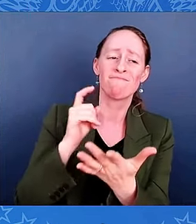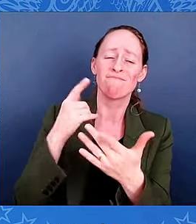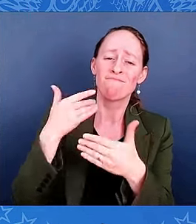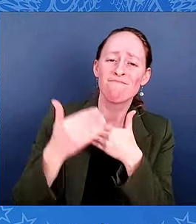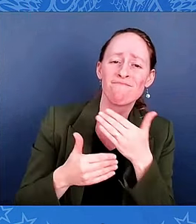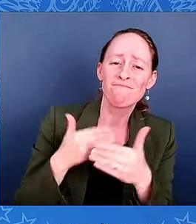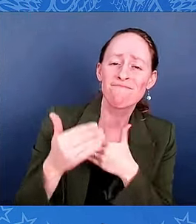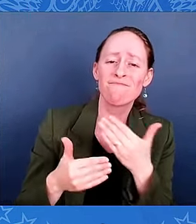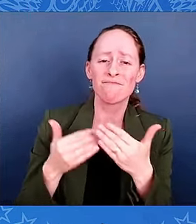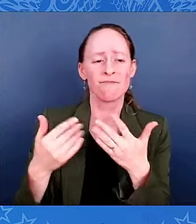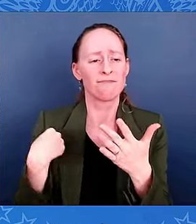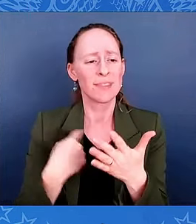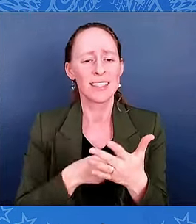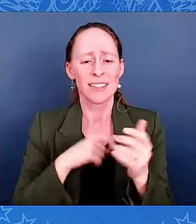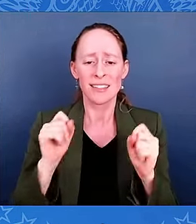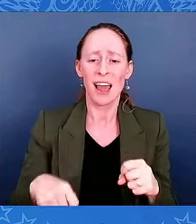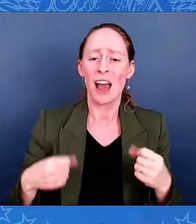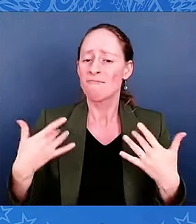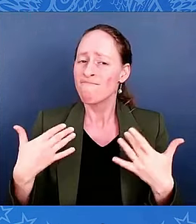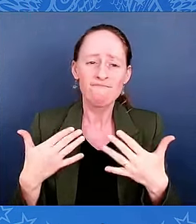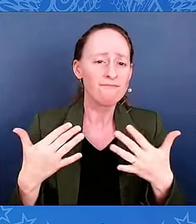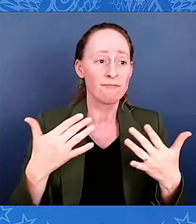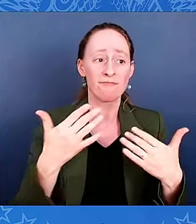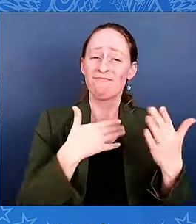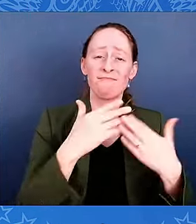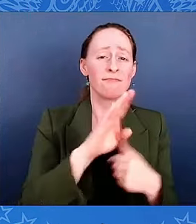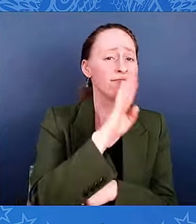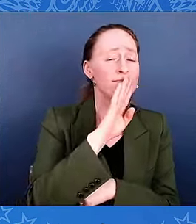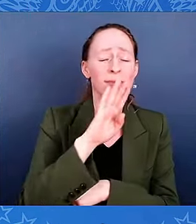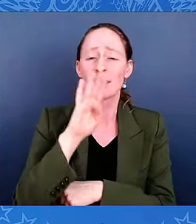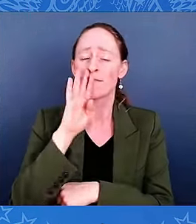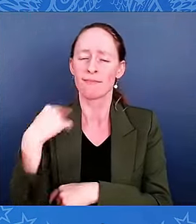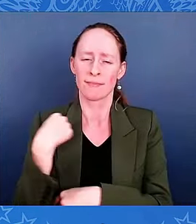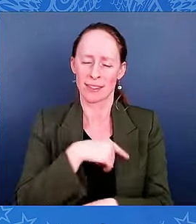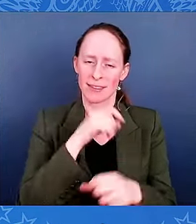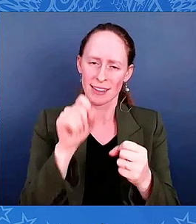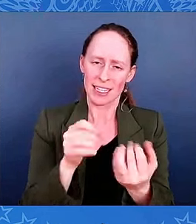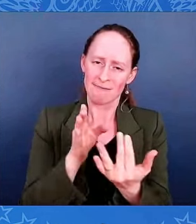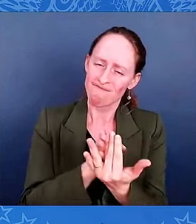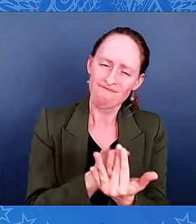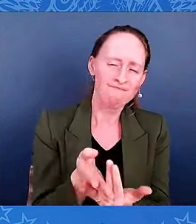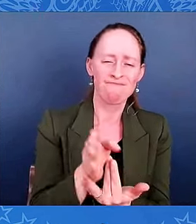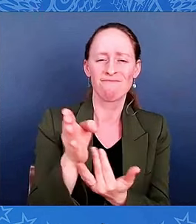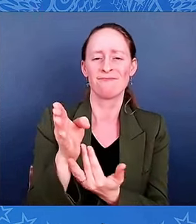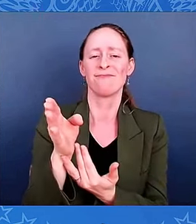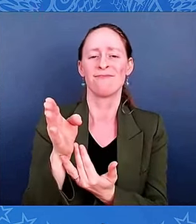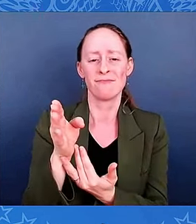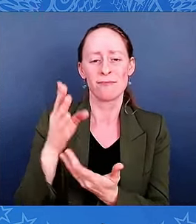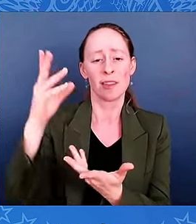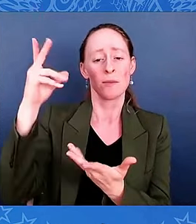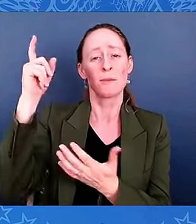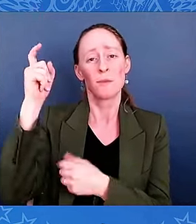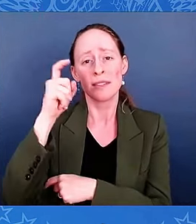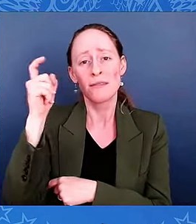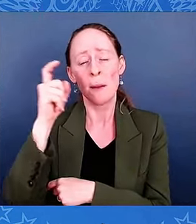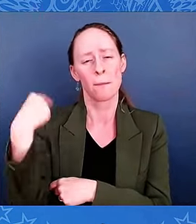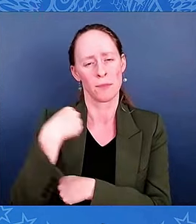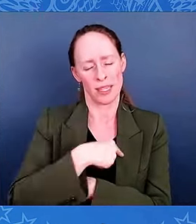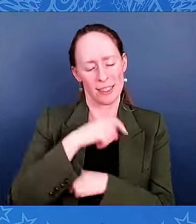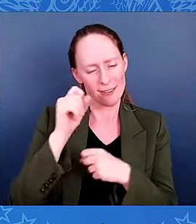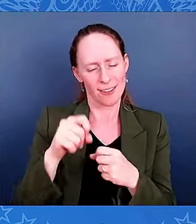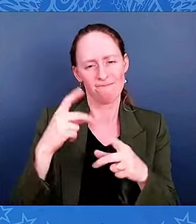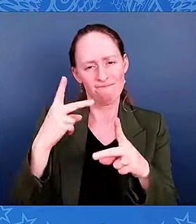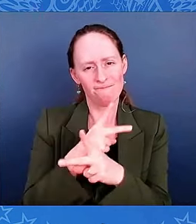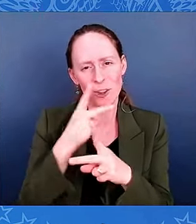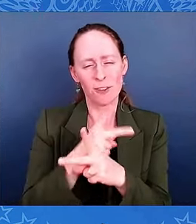impart unto us wisdom and the will to do justly, to love mercy, and to walk humbly before you